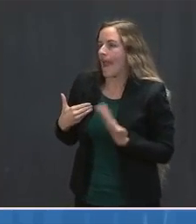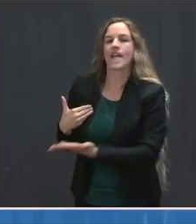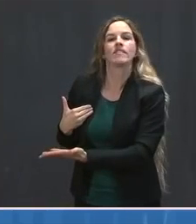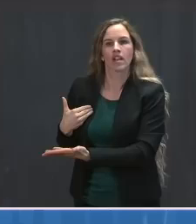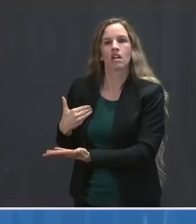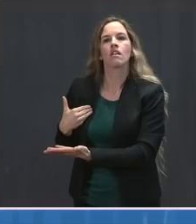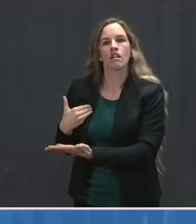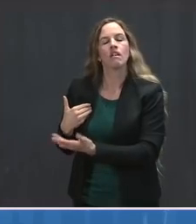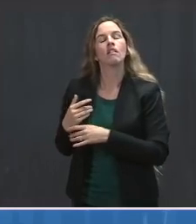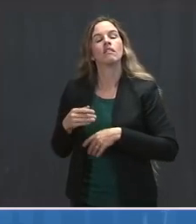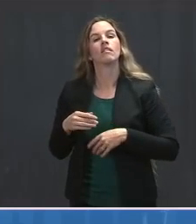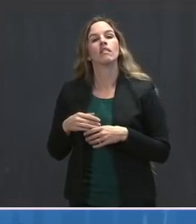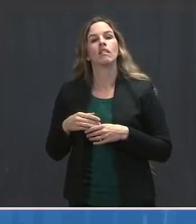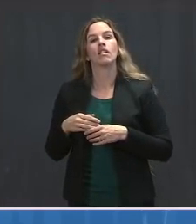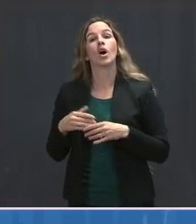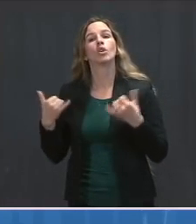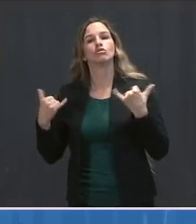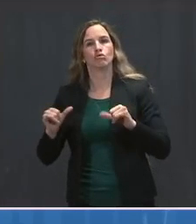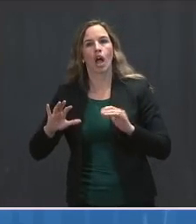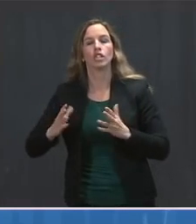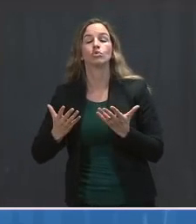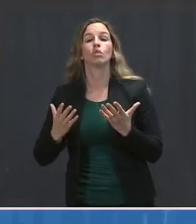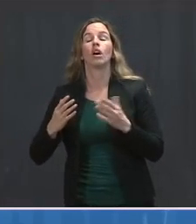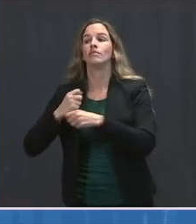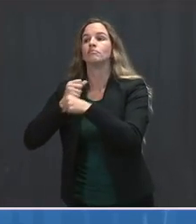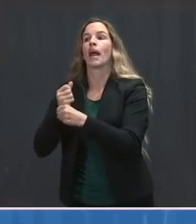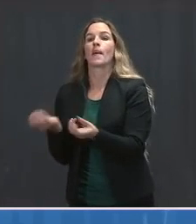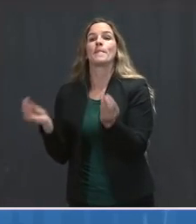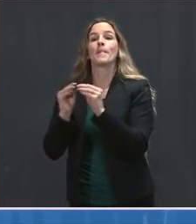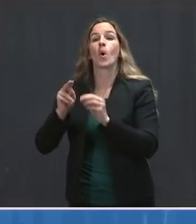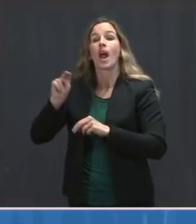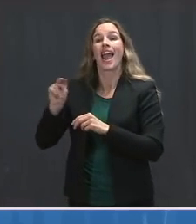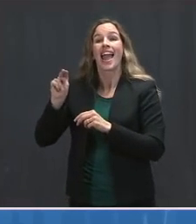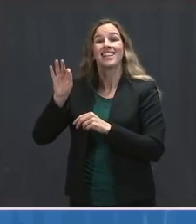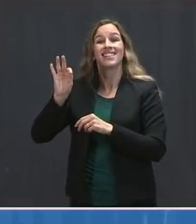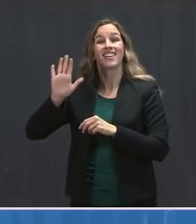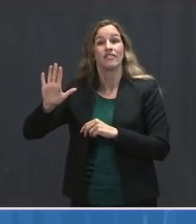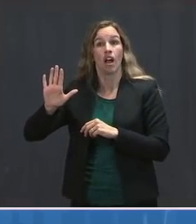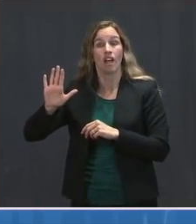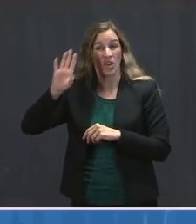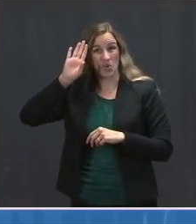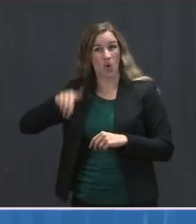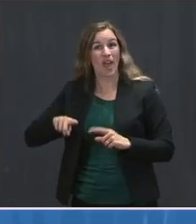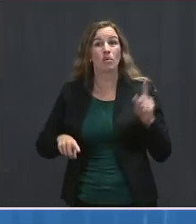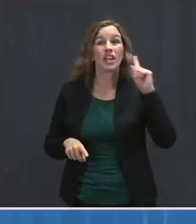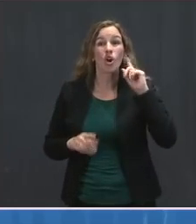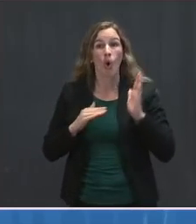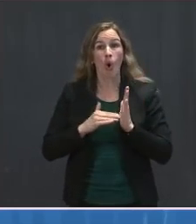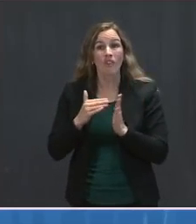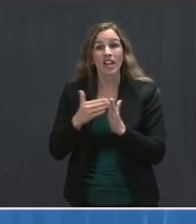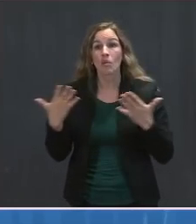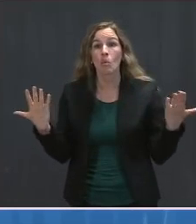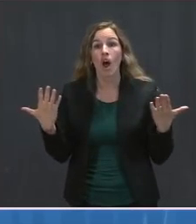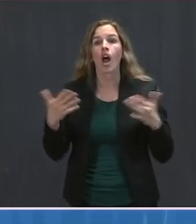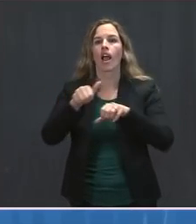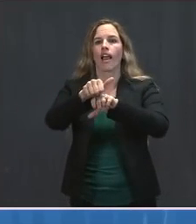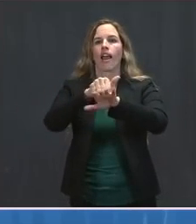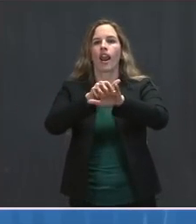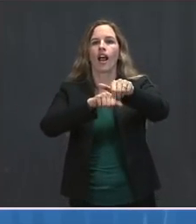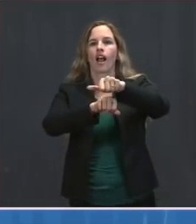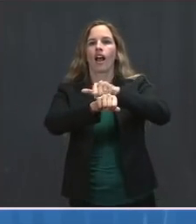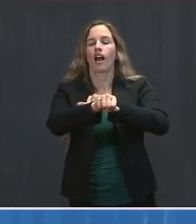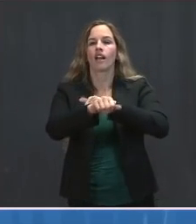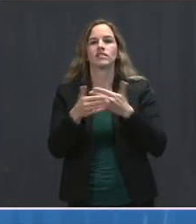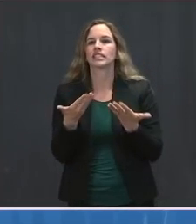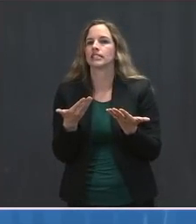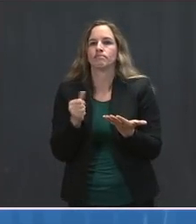N95 masks to frontline workers. But another critical area of concern we hear over and over is surgical gloves. Right now, we just don't